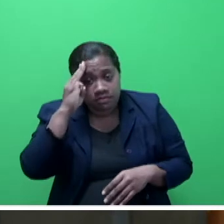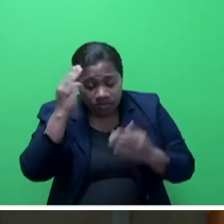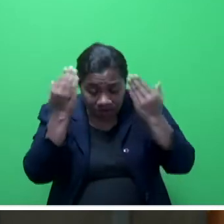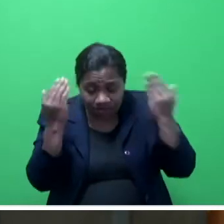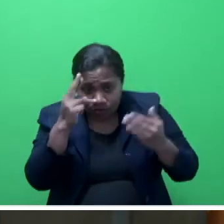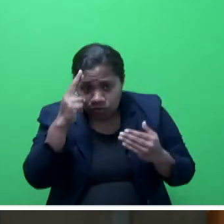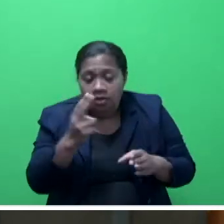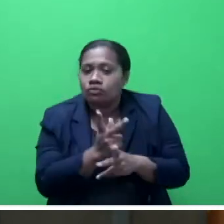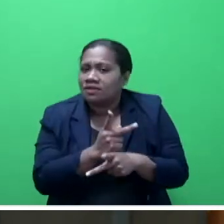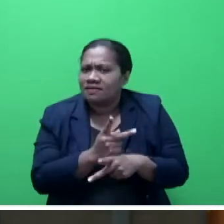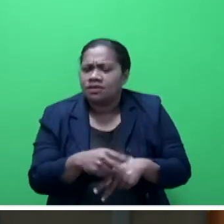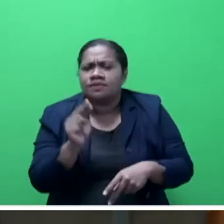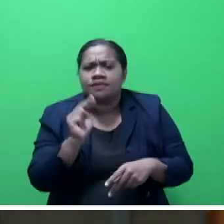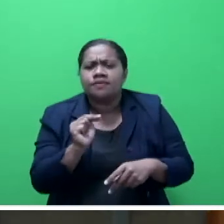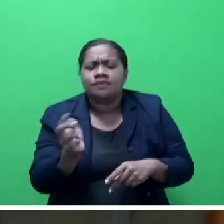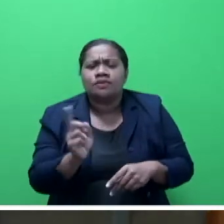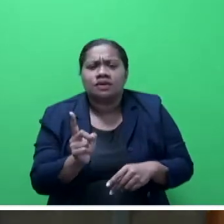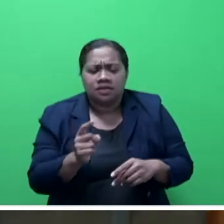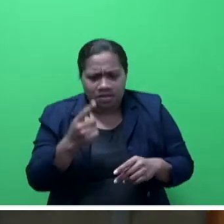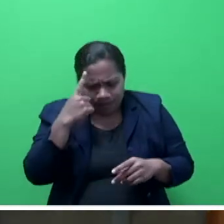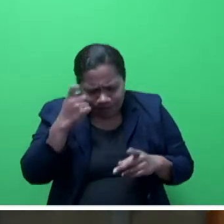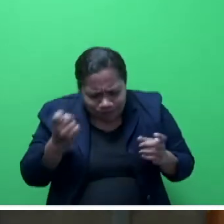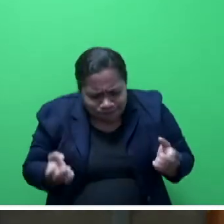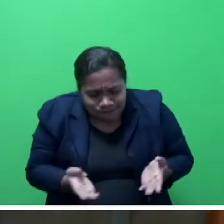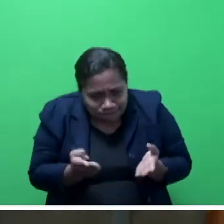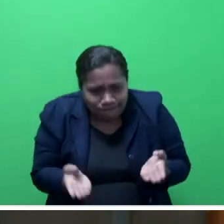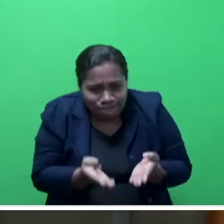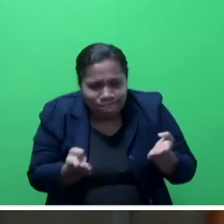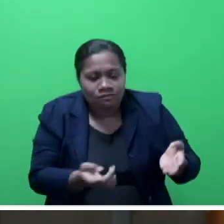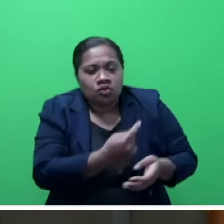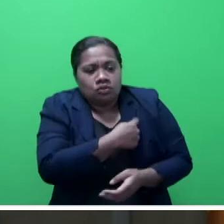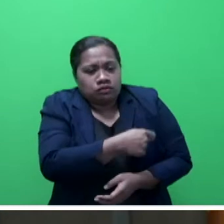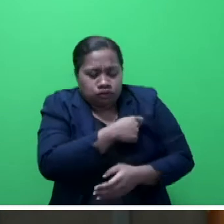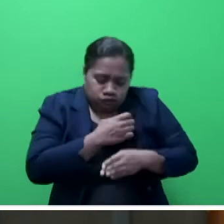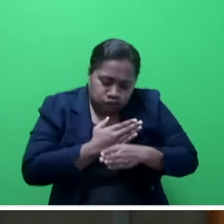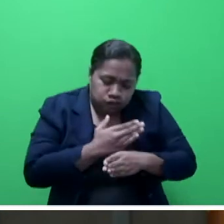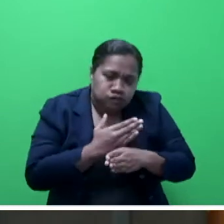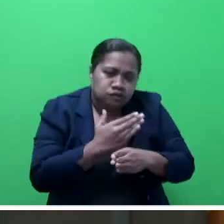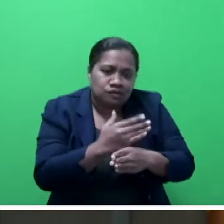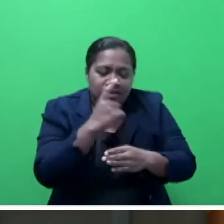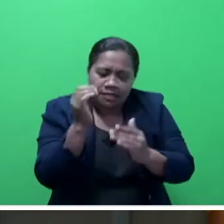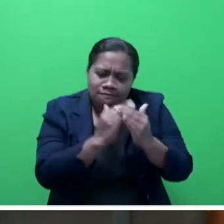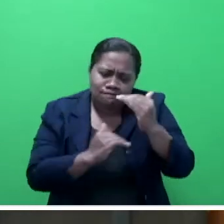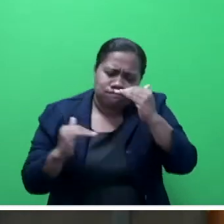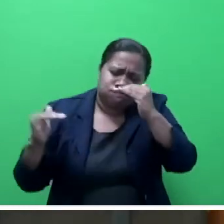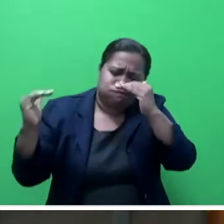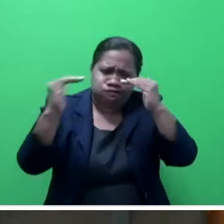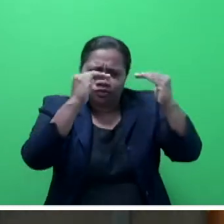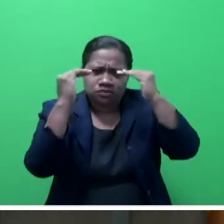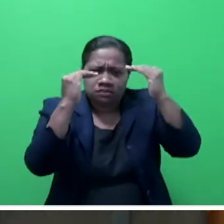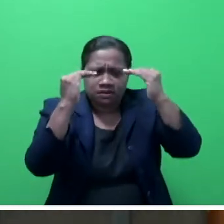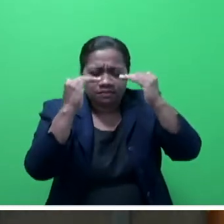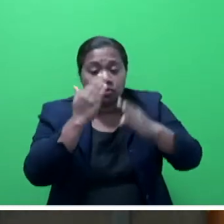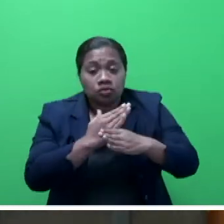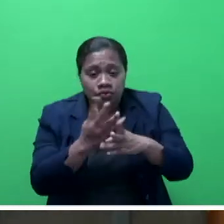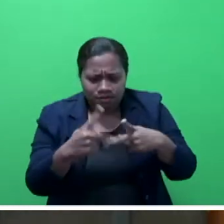need this injection of innovation and commitment to raising standards at the workplace so that we can do